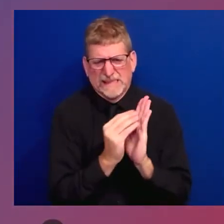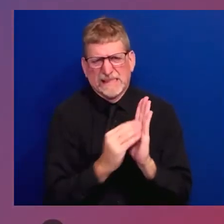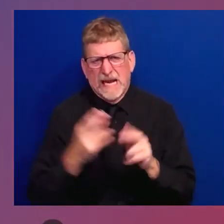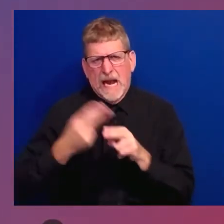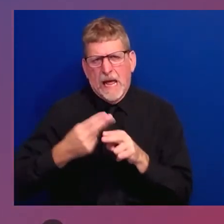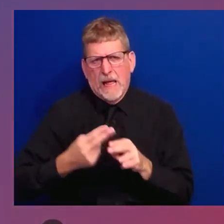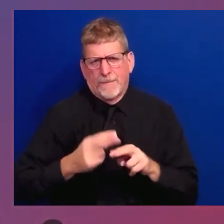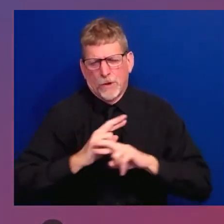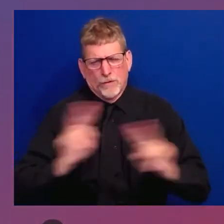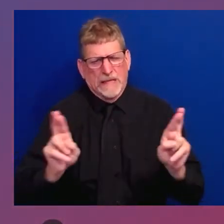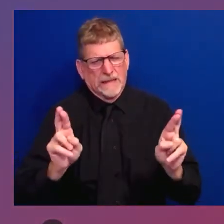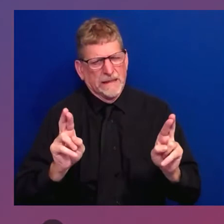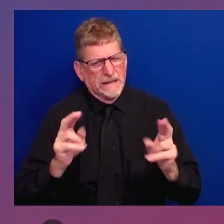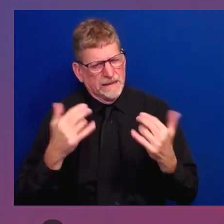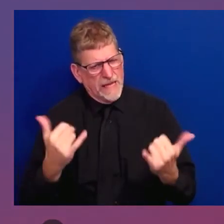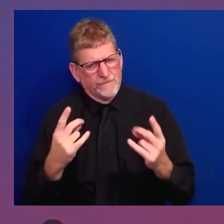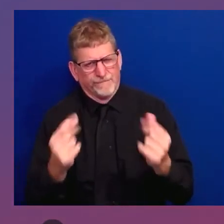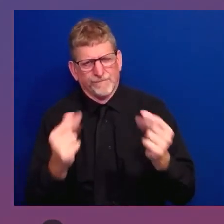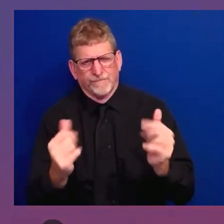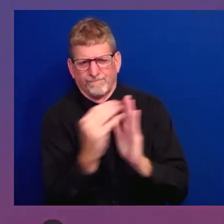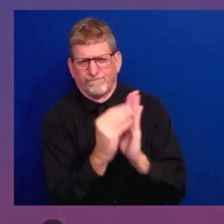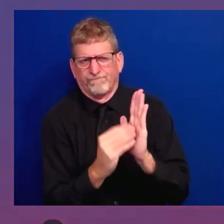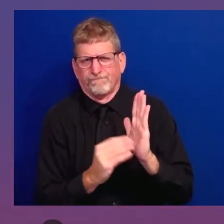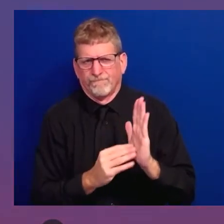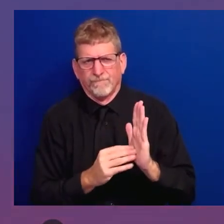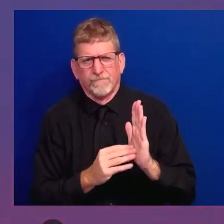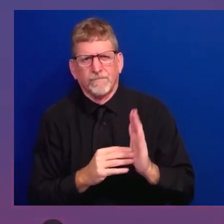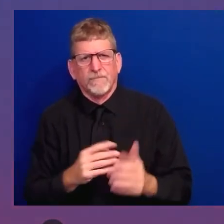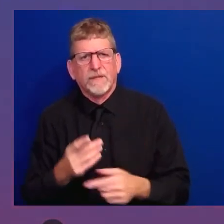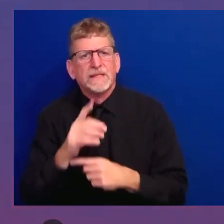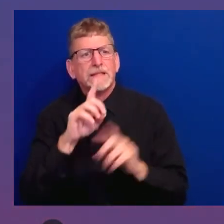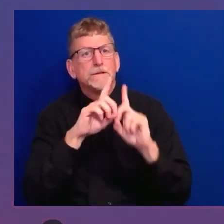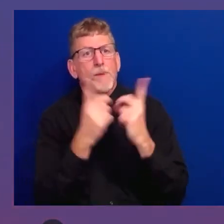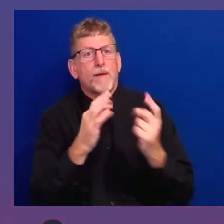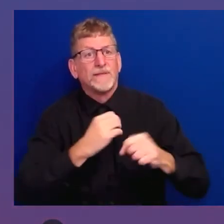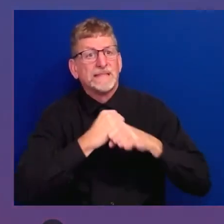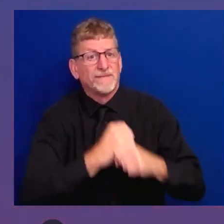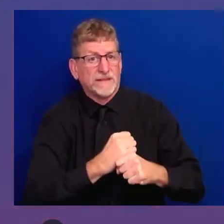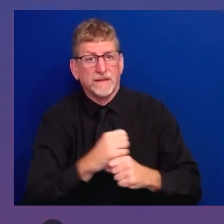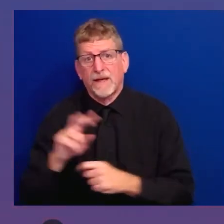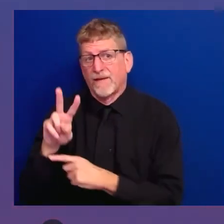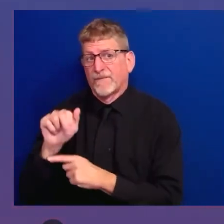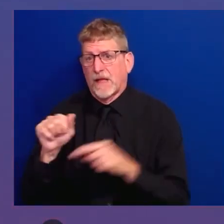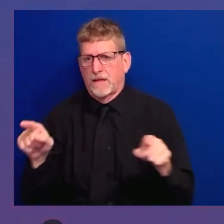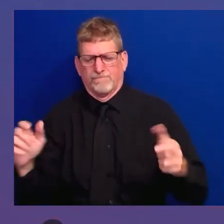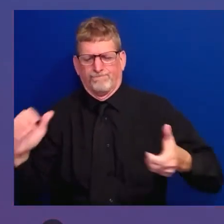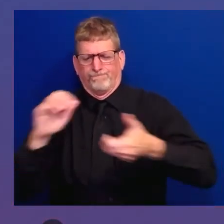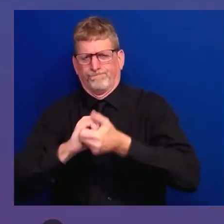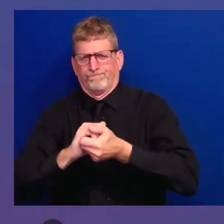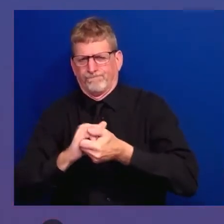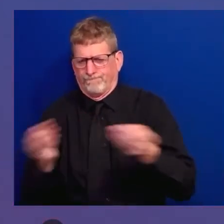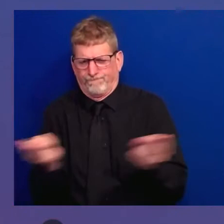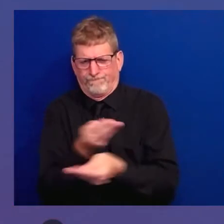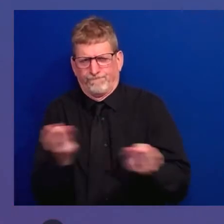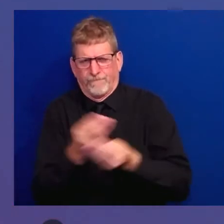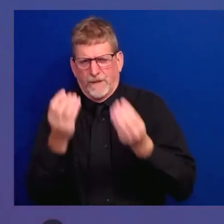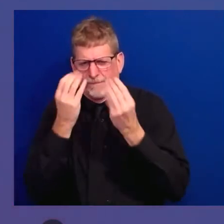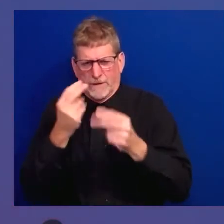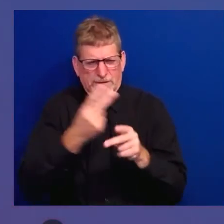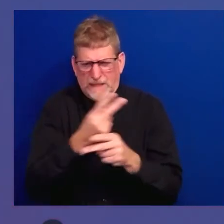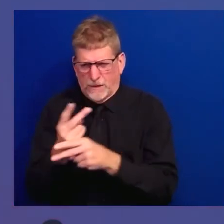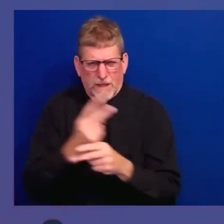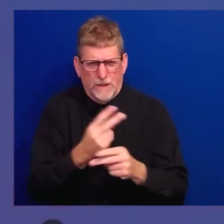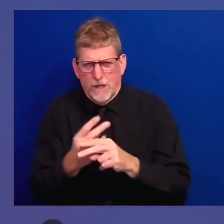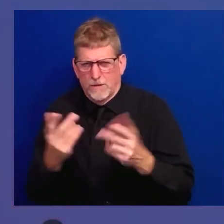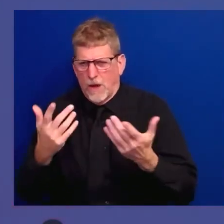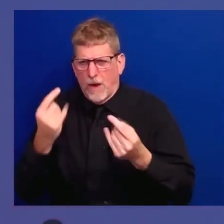from the Department of Defense and the Veterans Affairs to use to track access to exposures. We're working hard to educate everyone